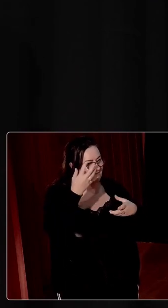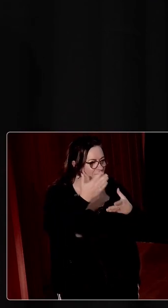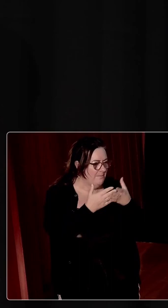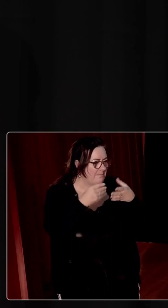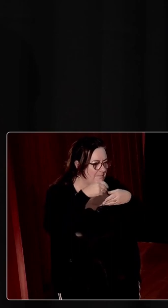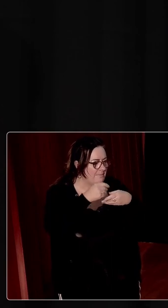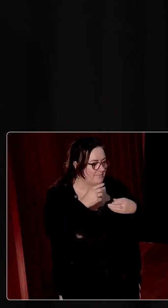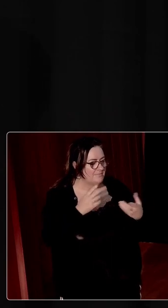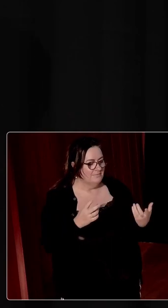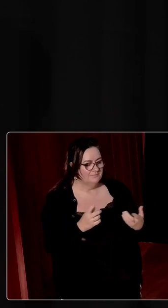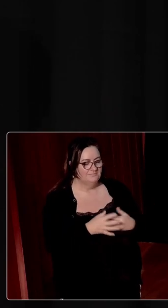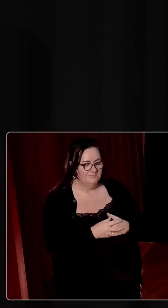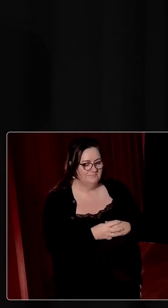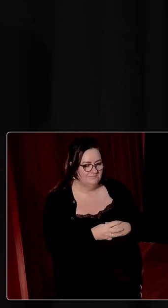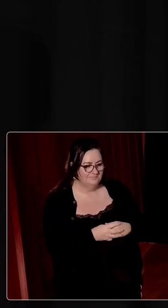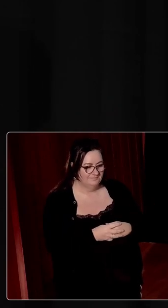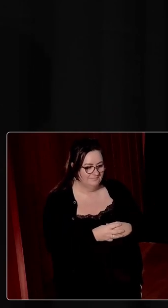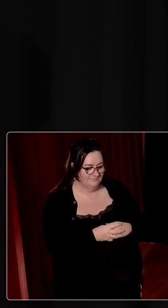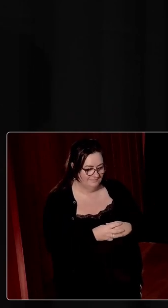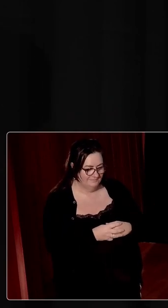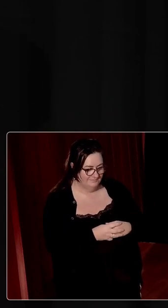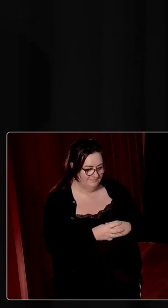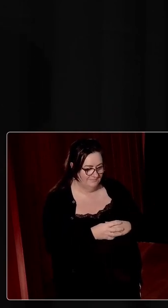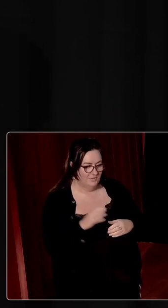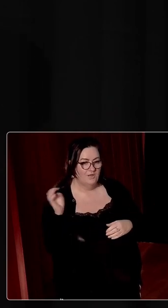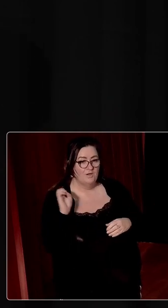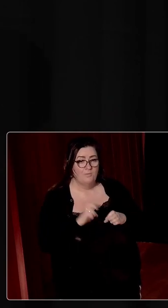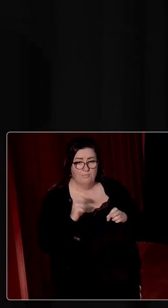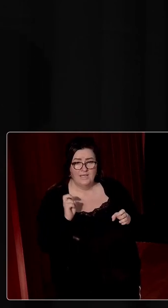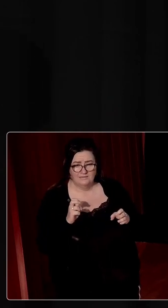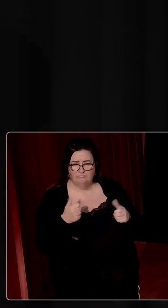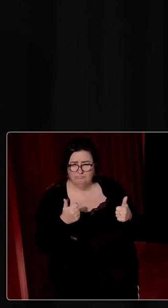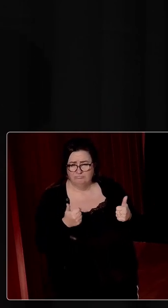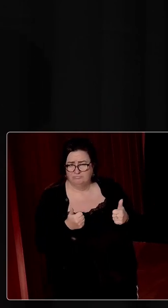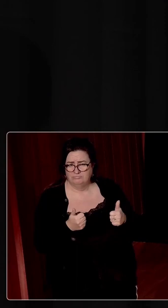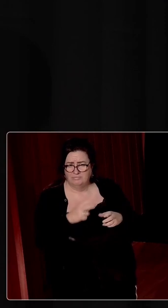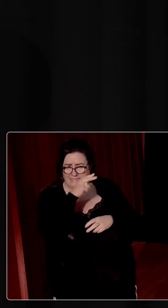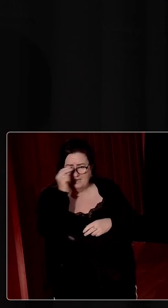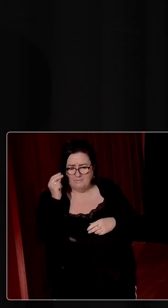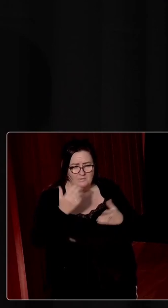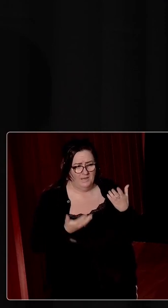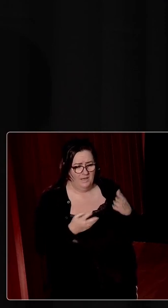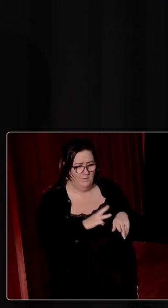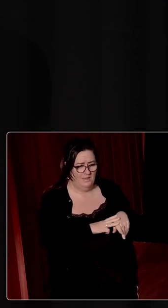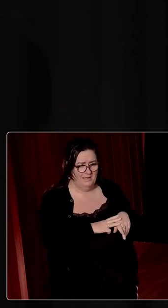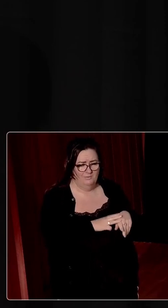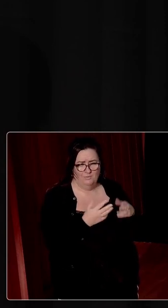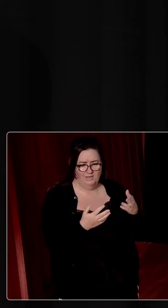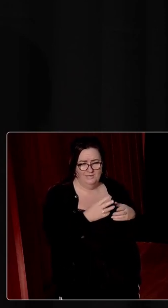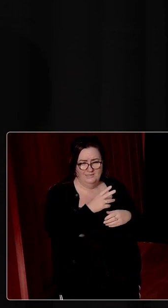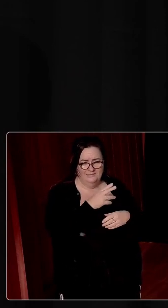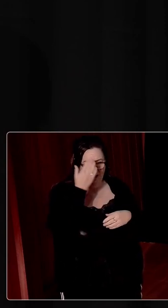there. And I think Brexit is a very good example of what you are saying about how well the Irish were prepared.